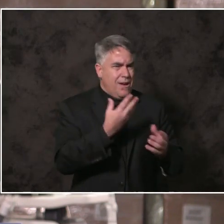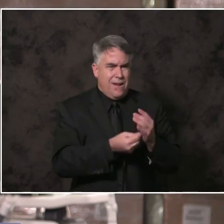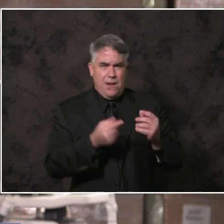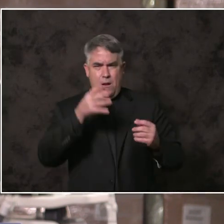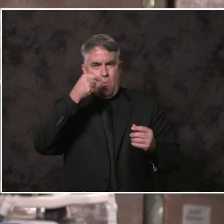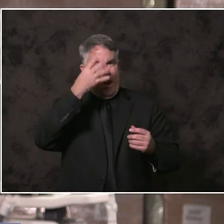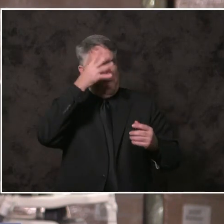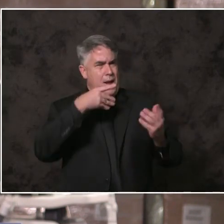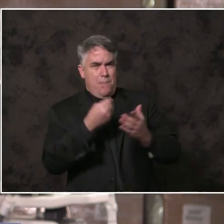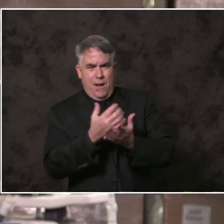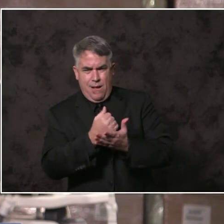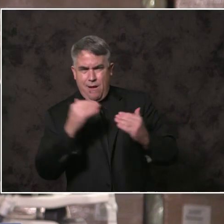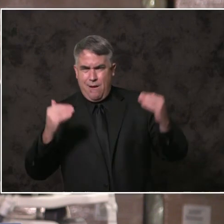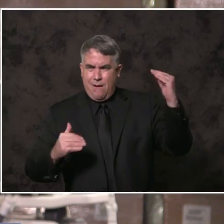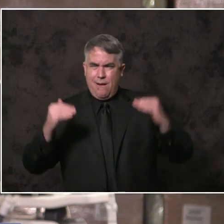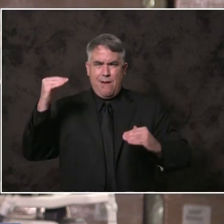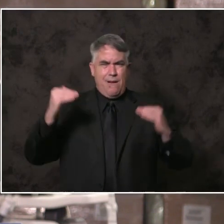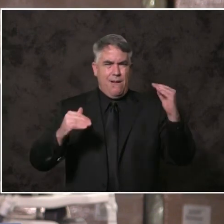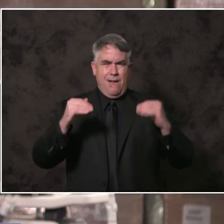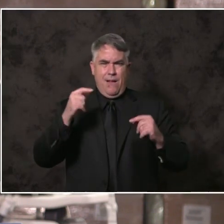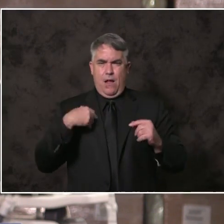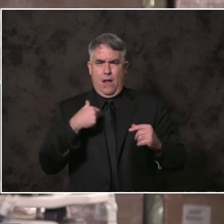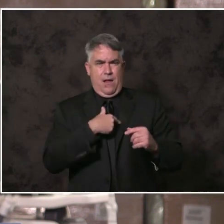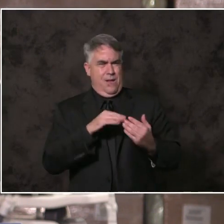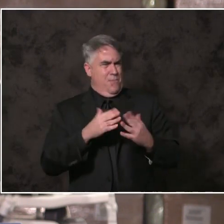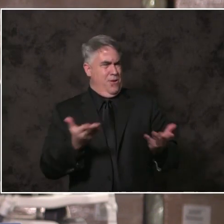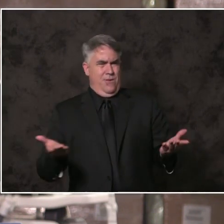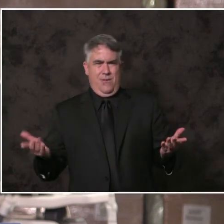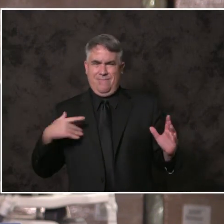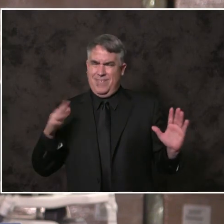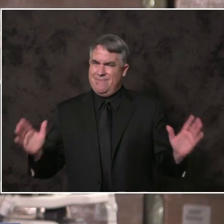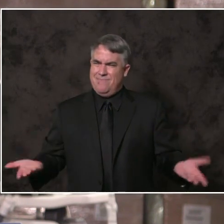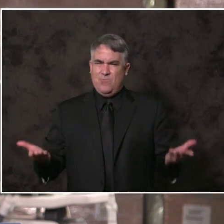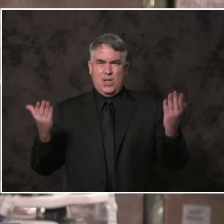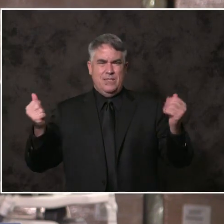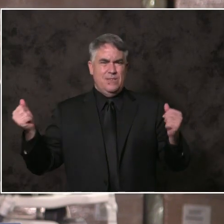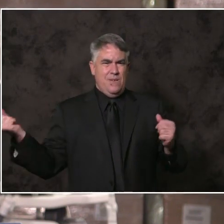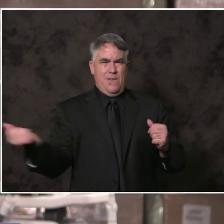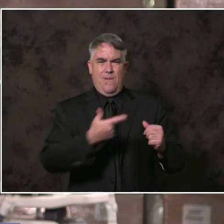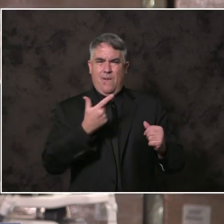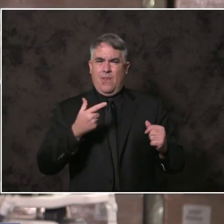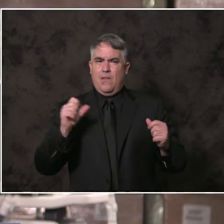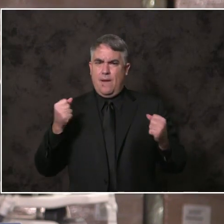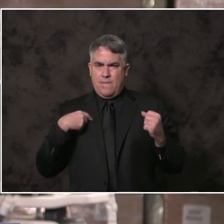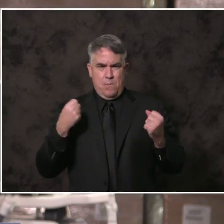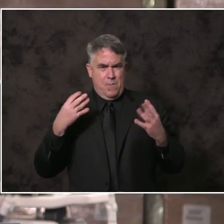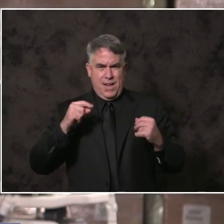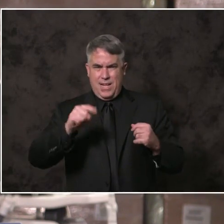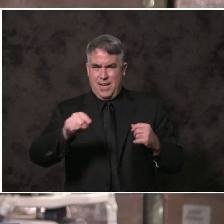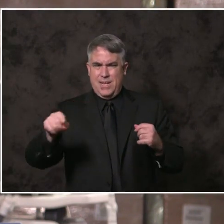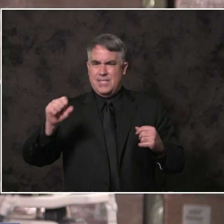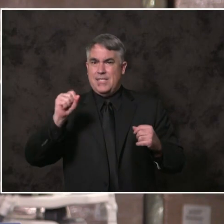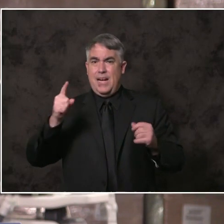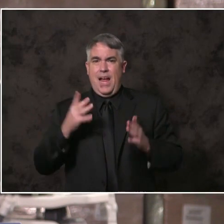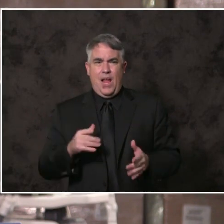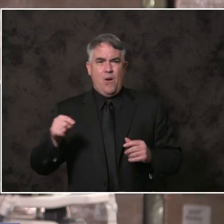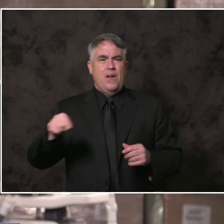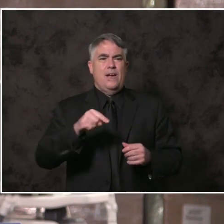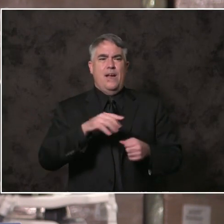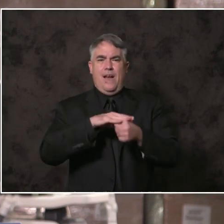Our community can't rise to its full potential if so many San Diegans are prevented from ever rising at all.